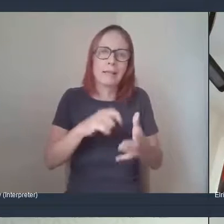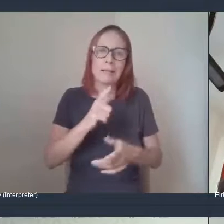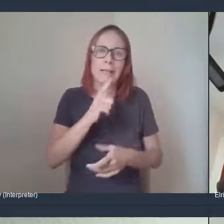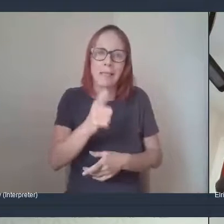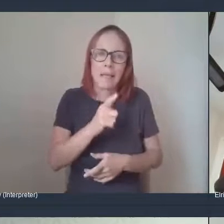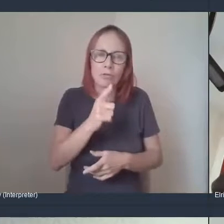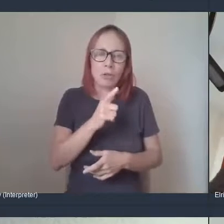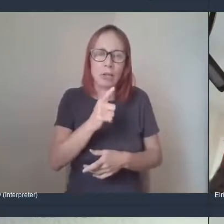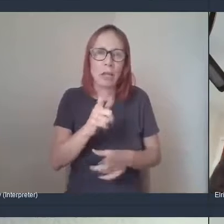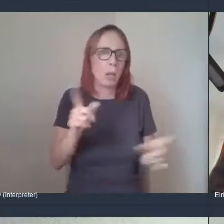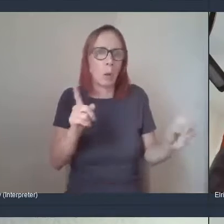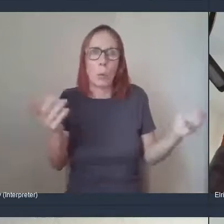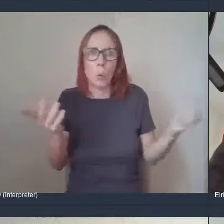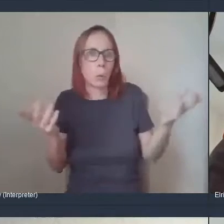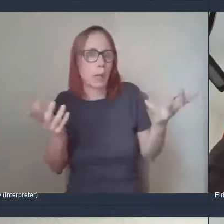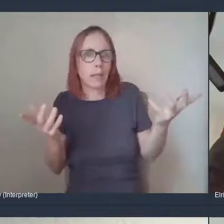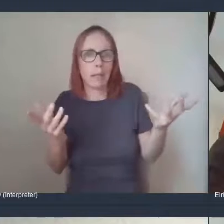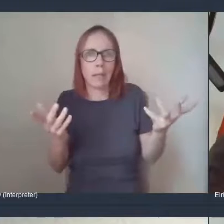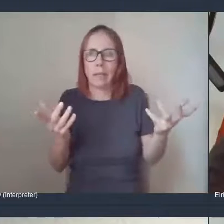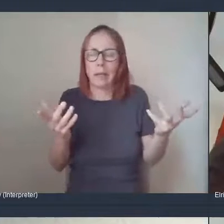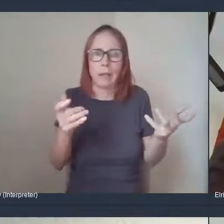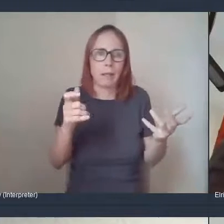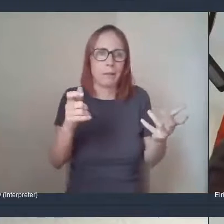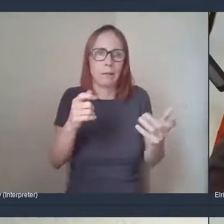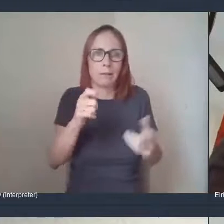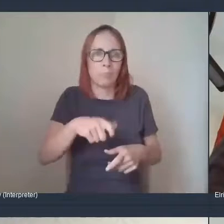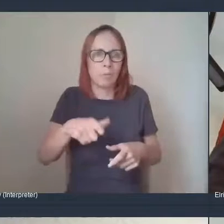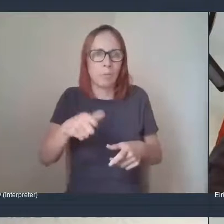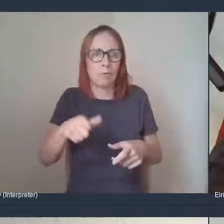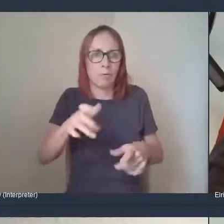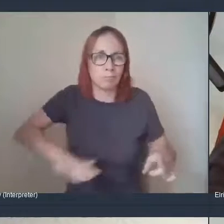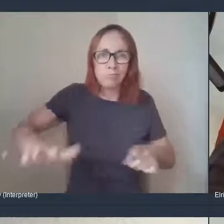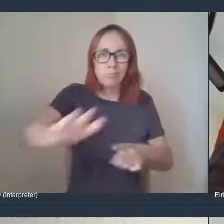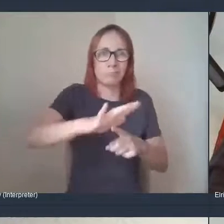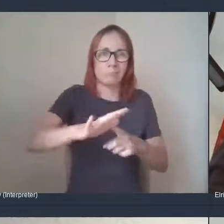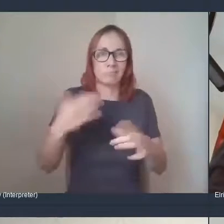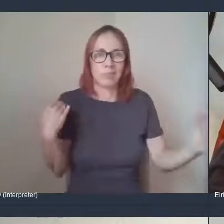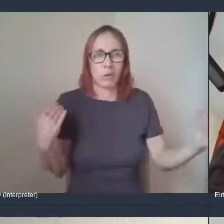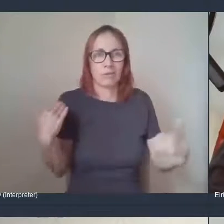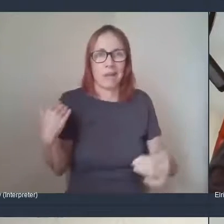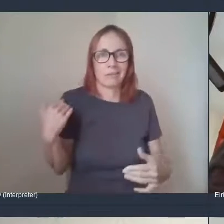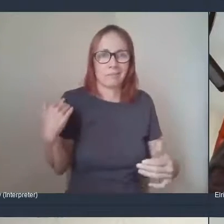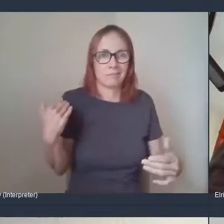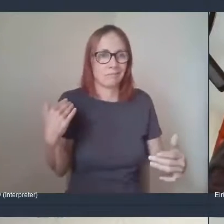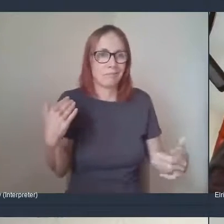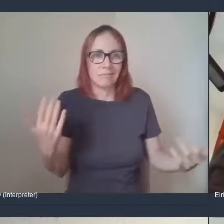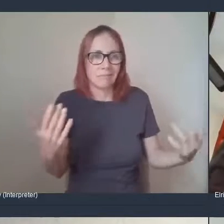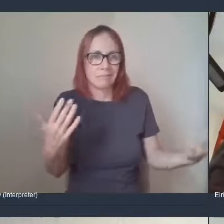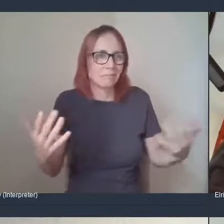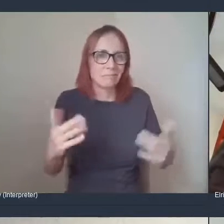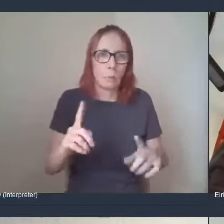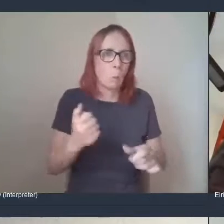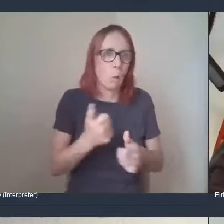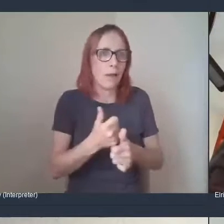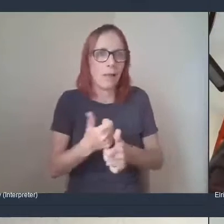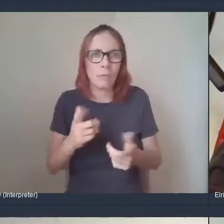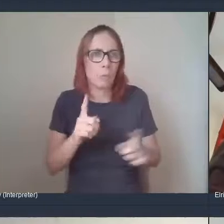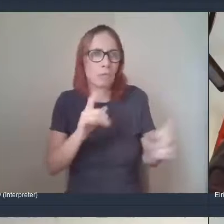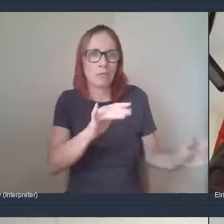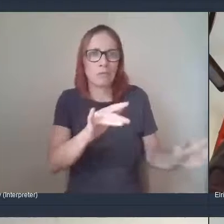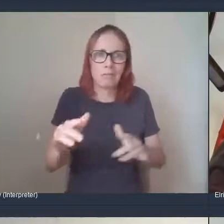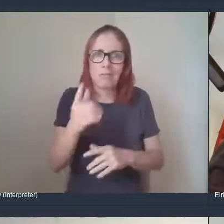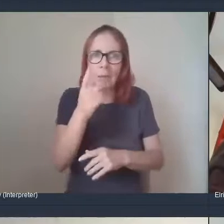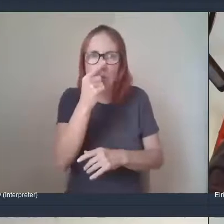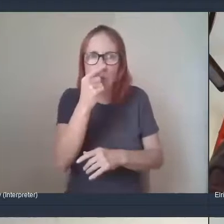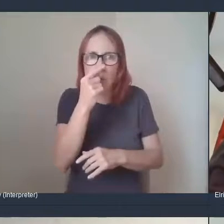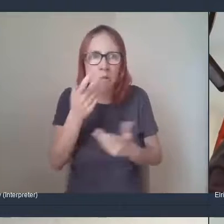far away as Lock Ellie were in getting in contact with us. And it was always trying to get them in their area.